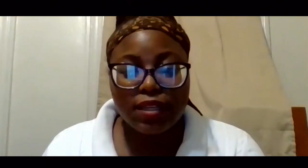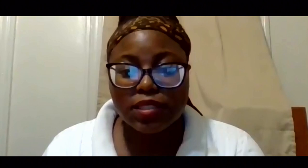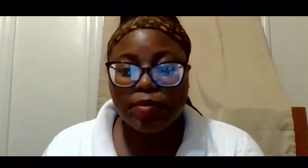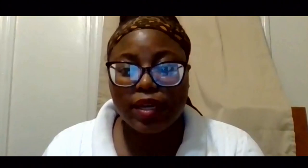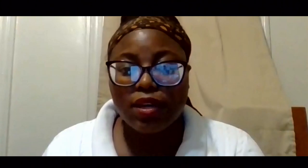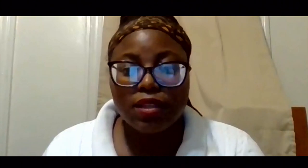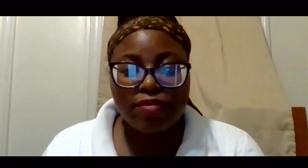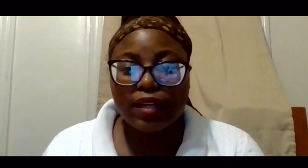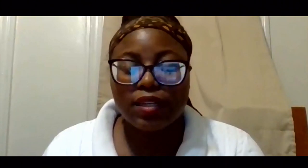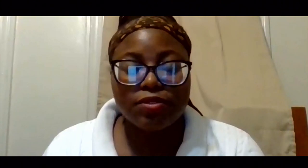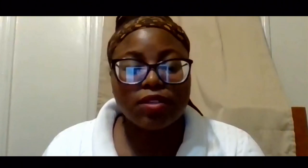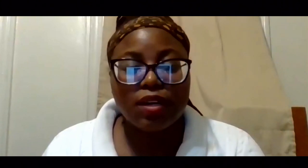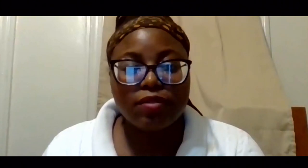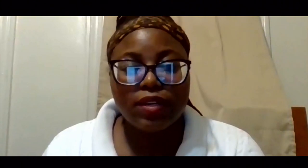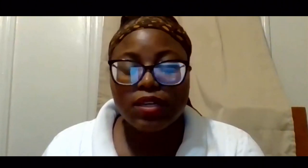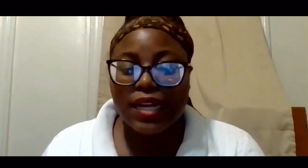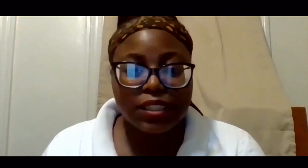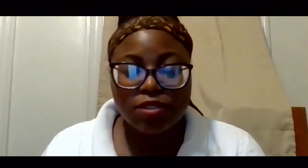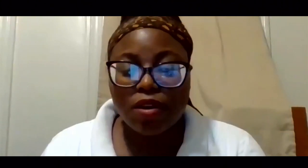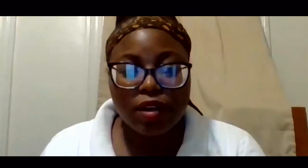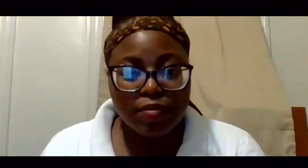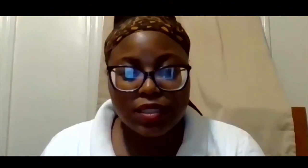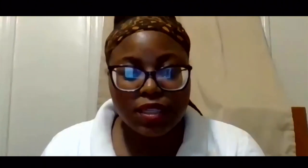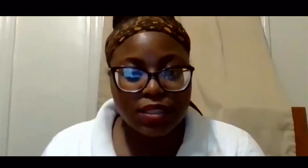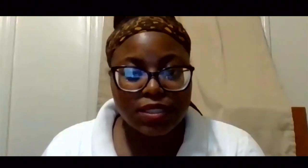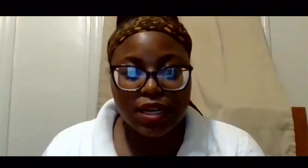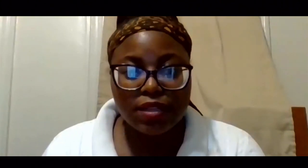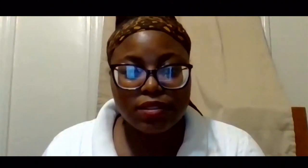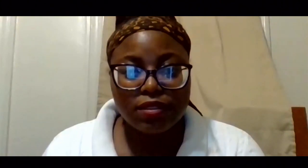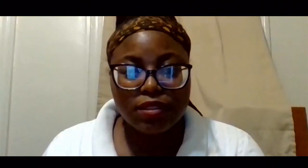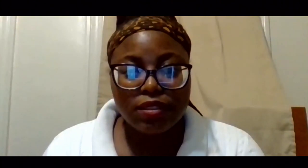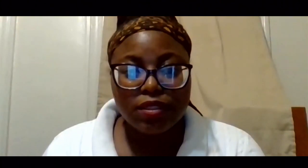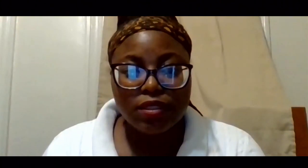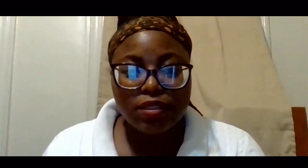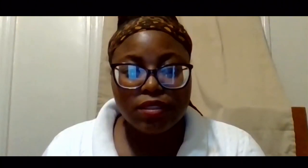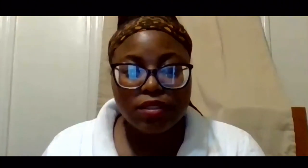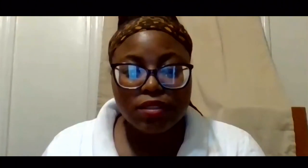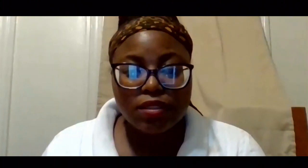made up thing, despite the fact that there's a lot of national arguments against that.